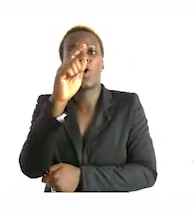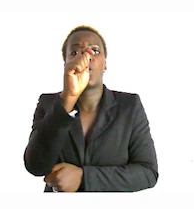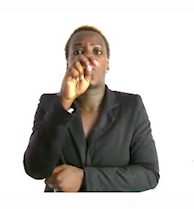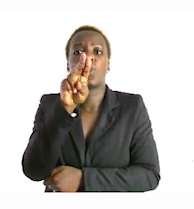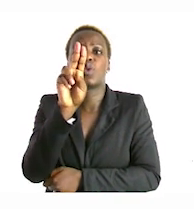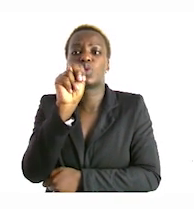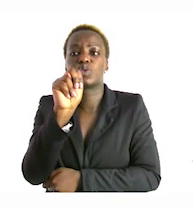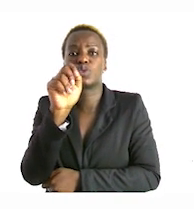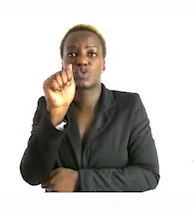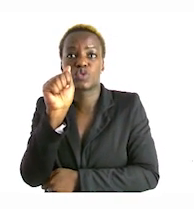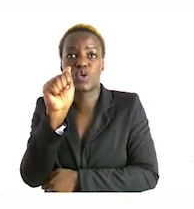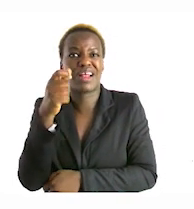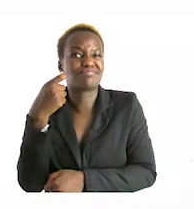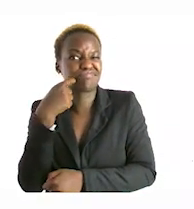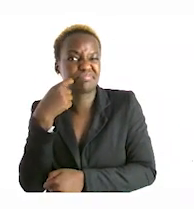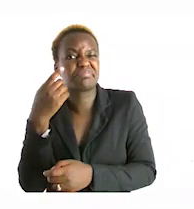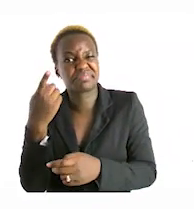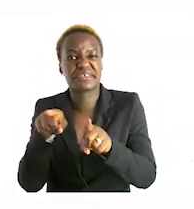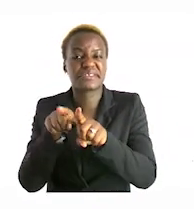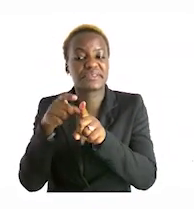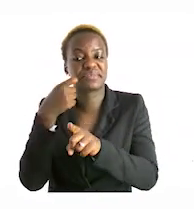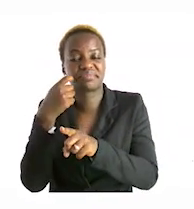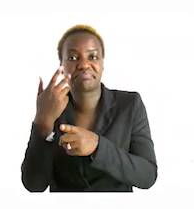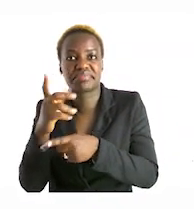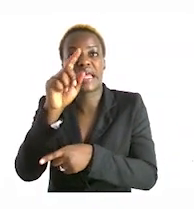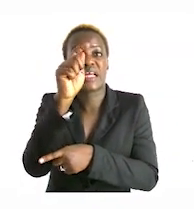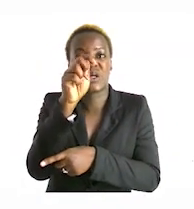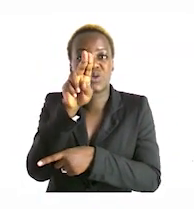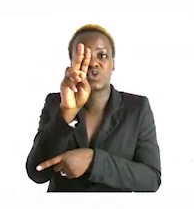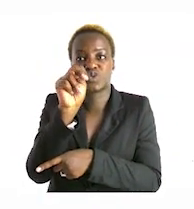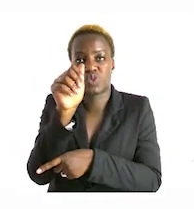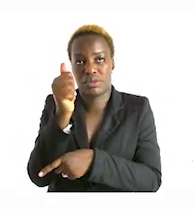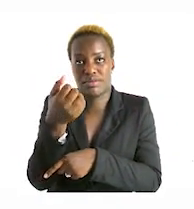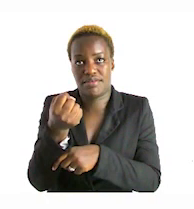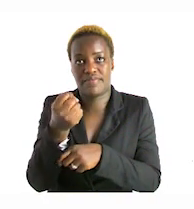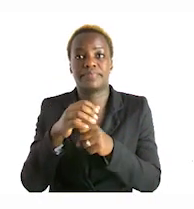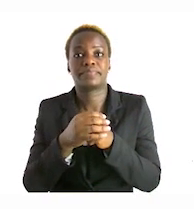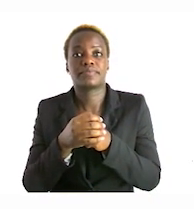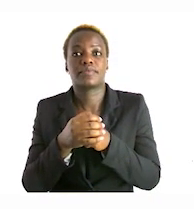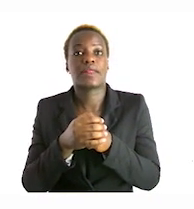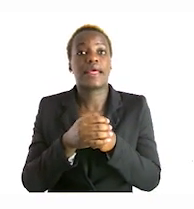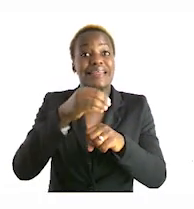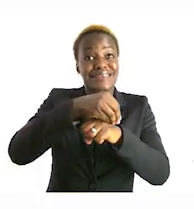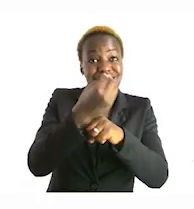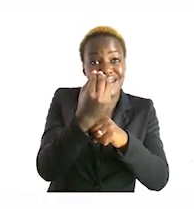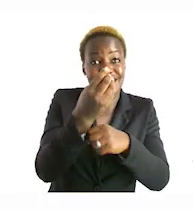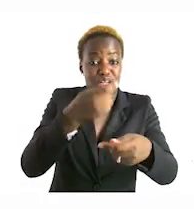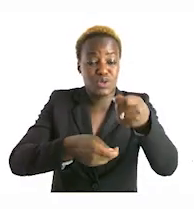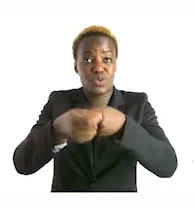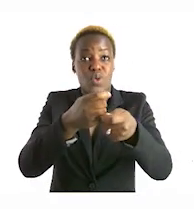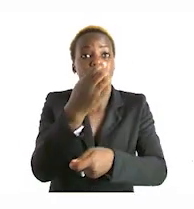18 tons on sunday we have two numbers there again 36 and